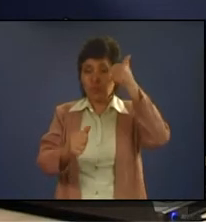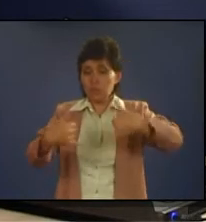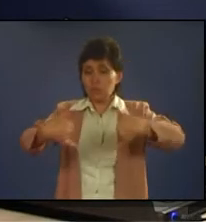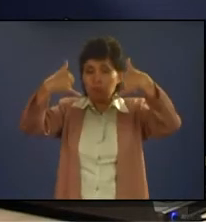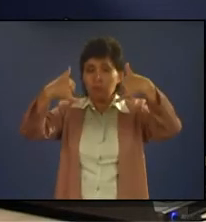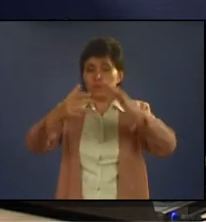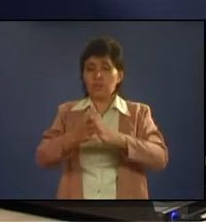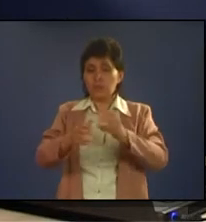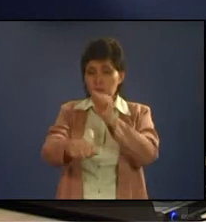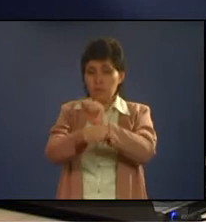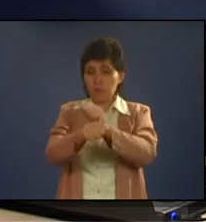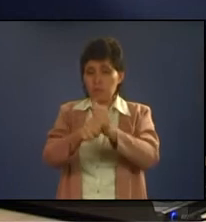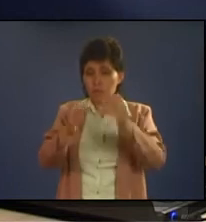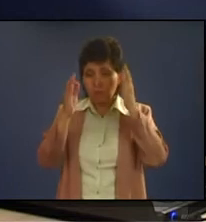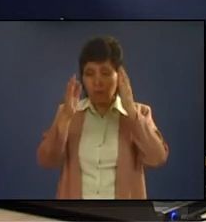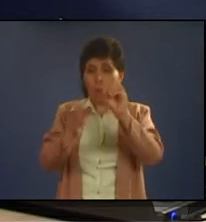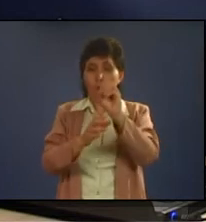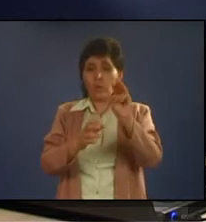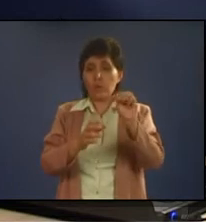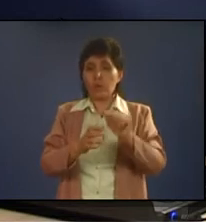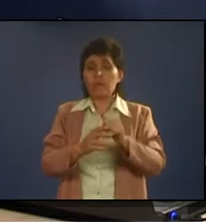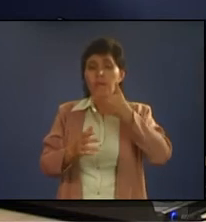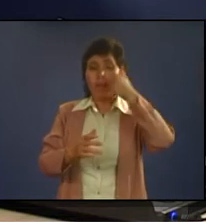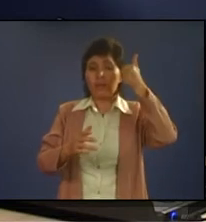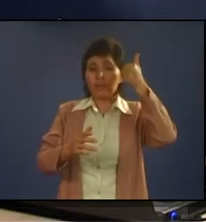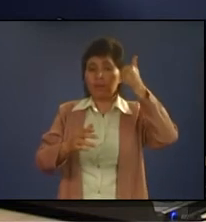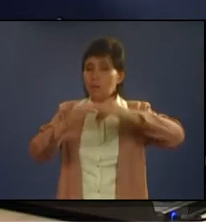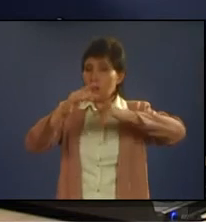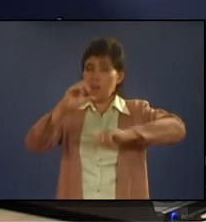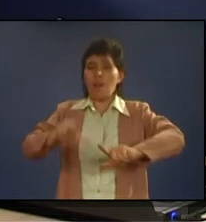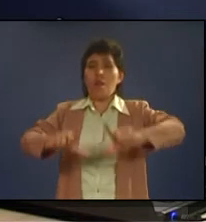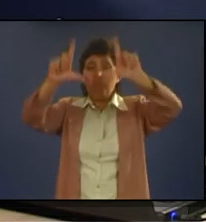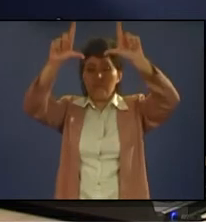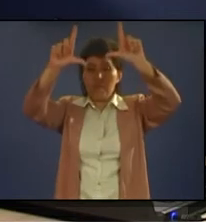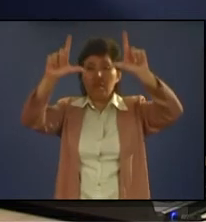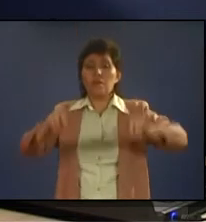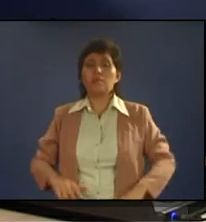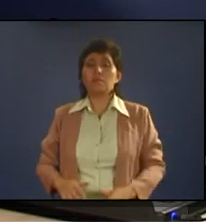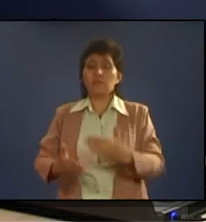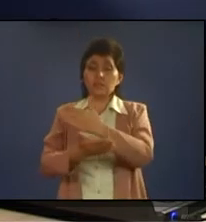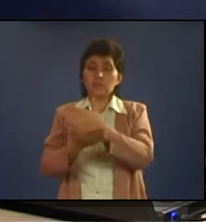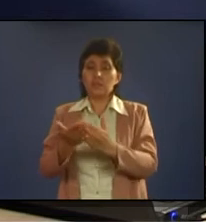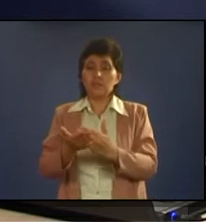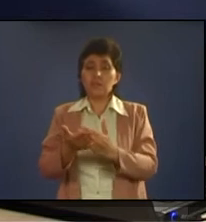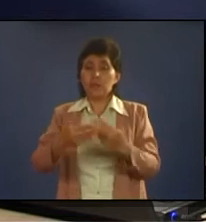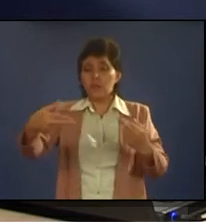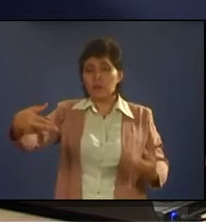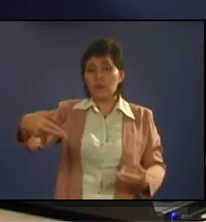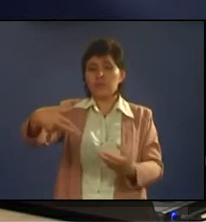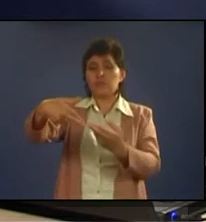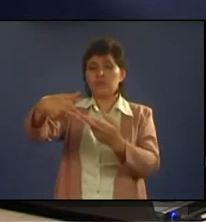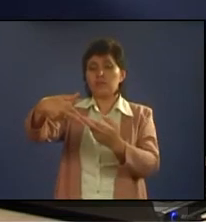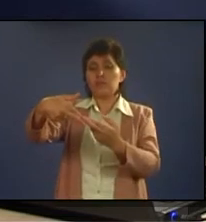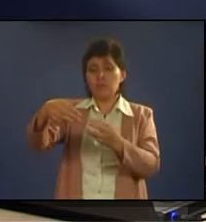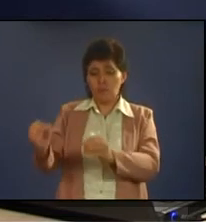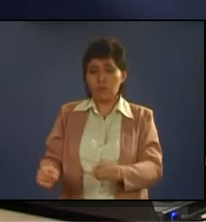bring OUM to a better level to a higher level and some it's more of the relationship oriented leader this one they look more